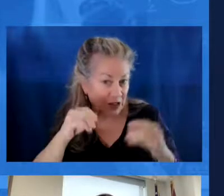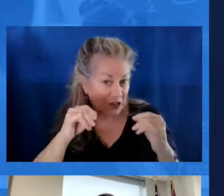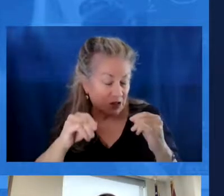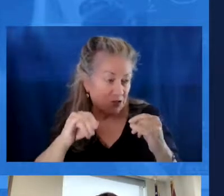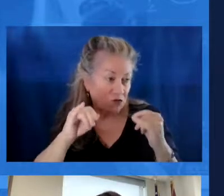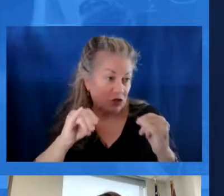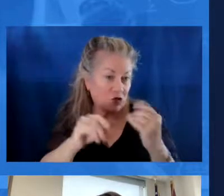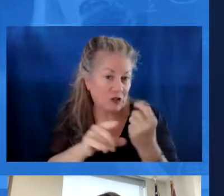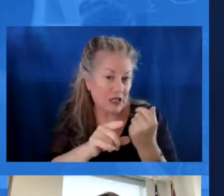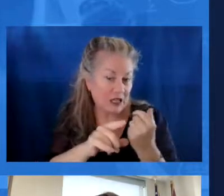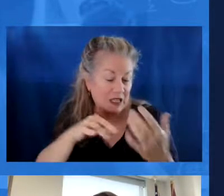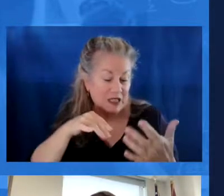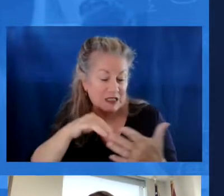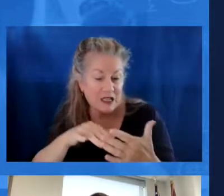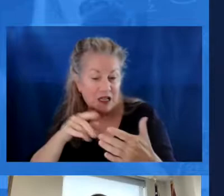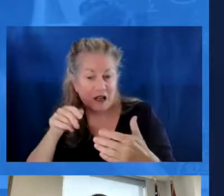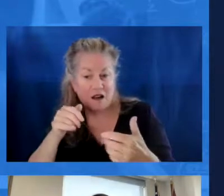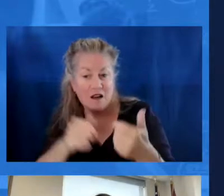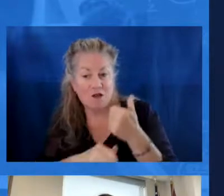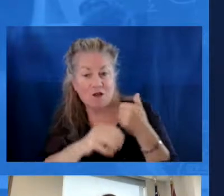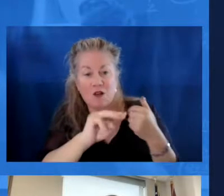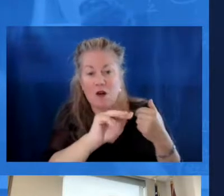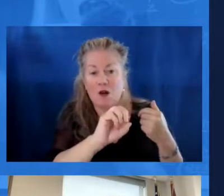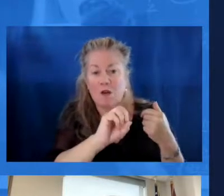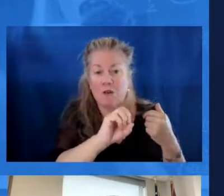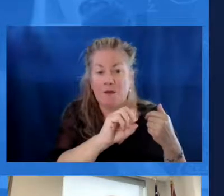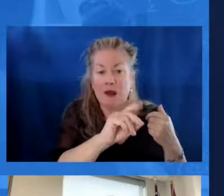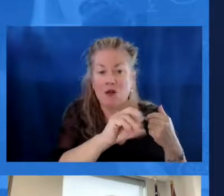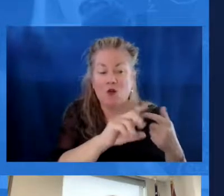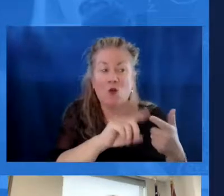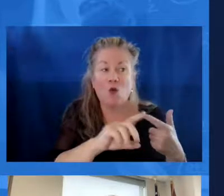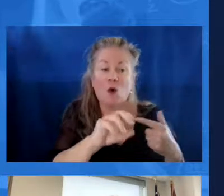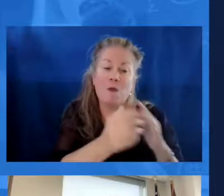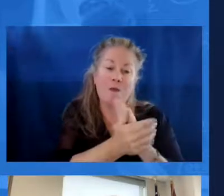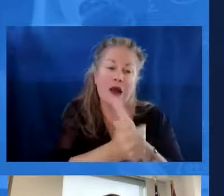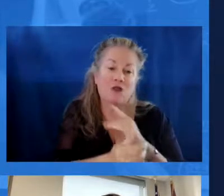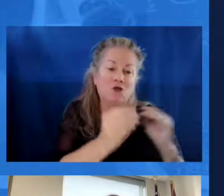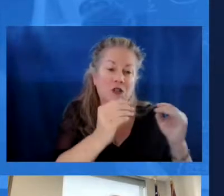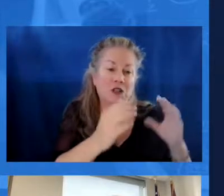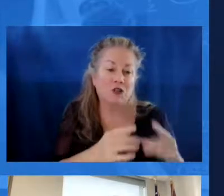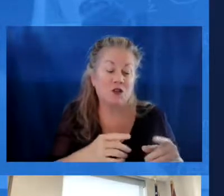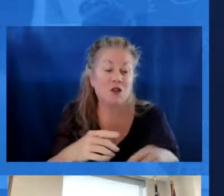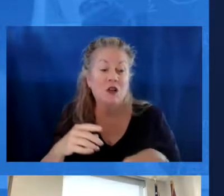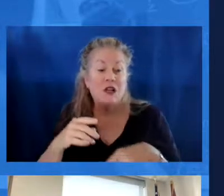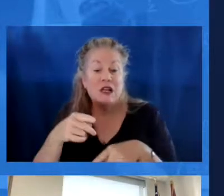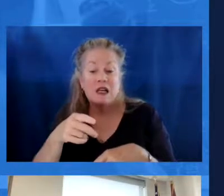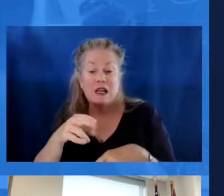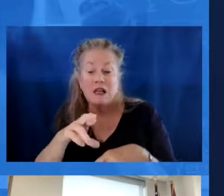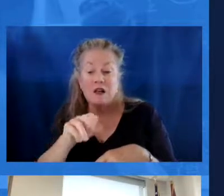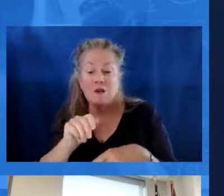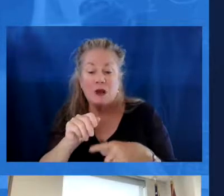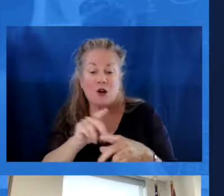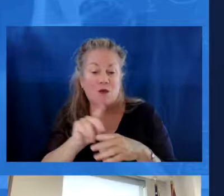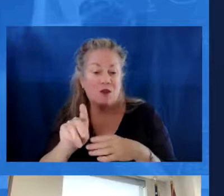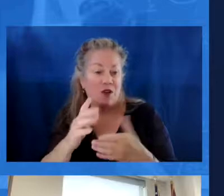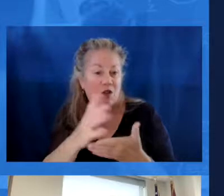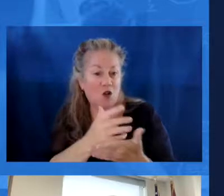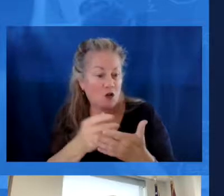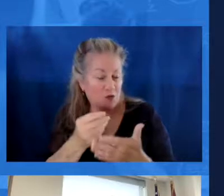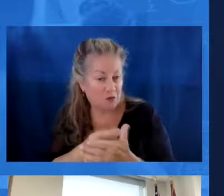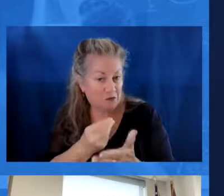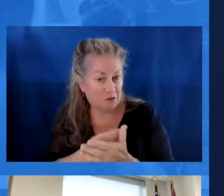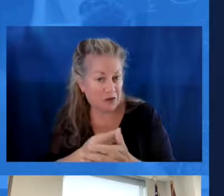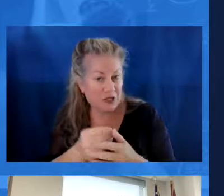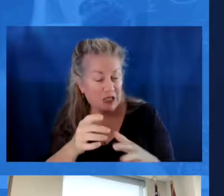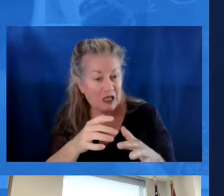are folks who are paid as instructional aid who study under that mentor or master teacher. So our paraprofessionals who are in these programs